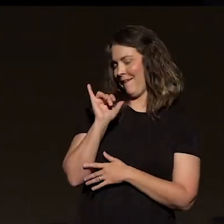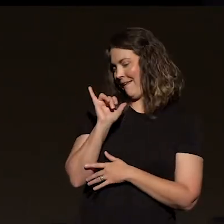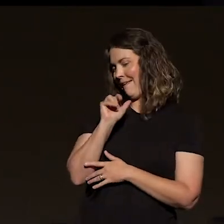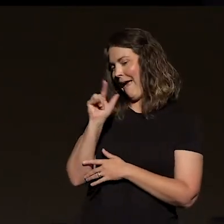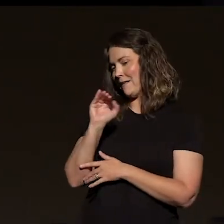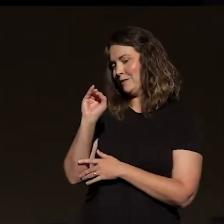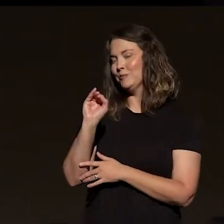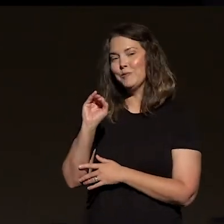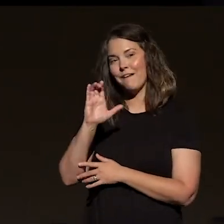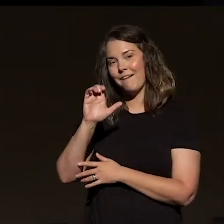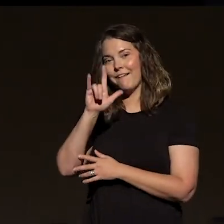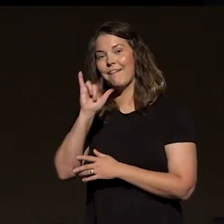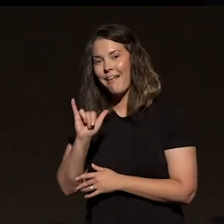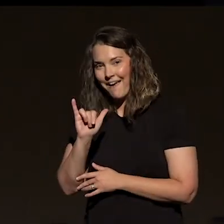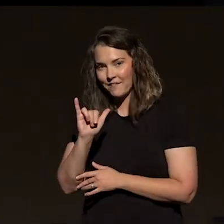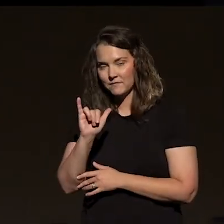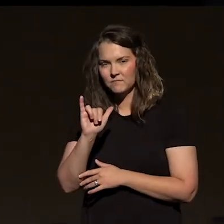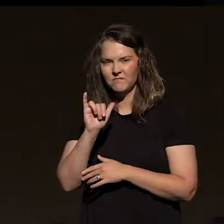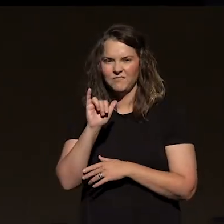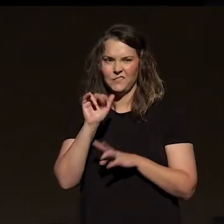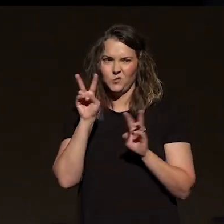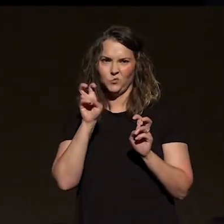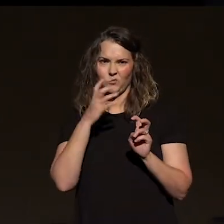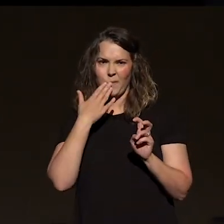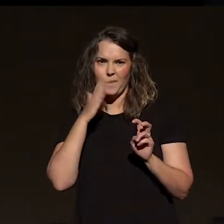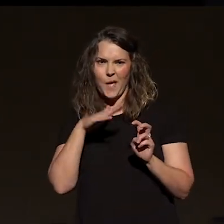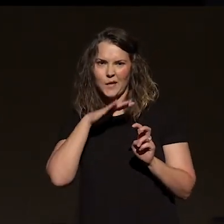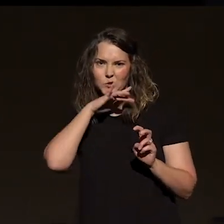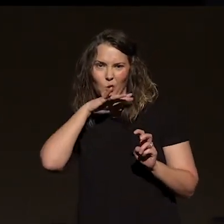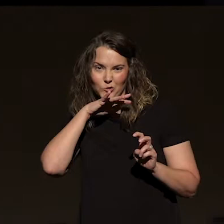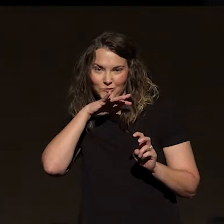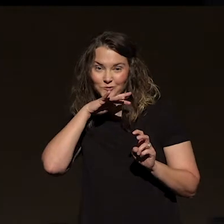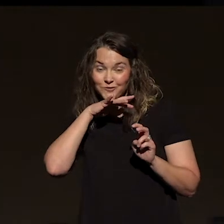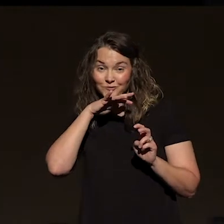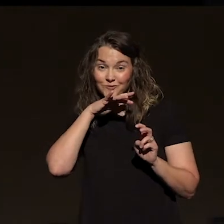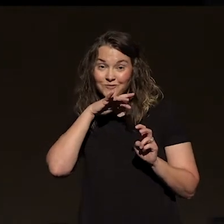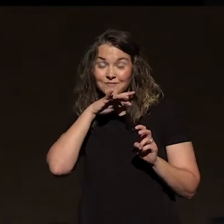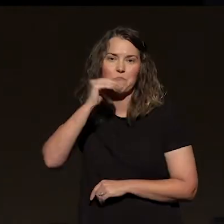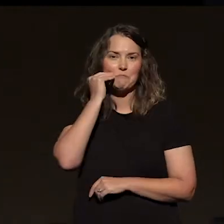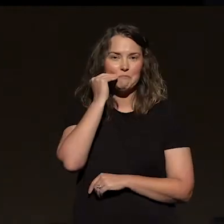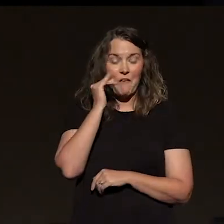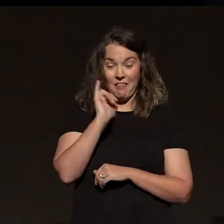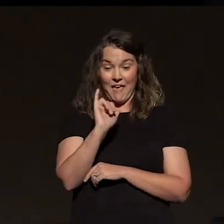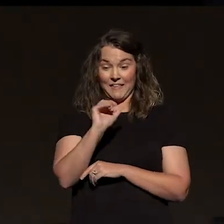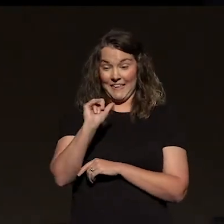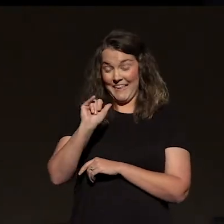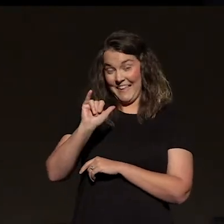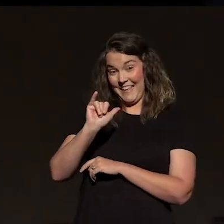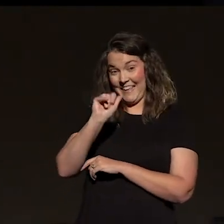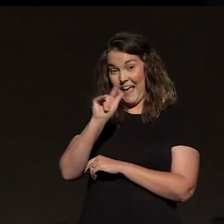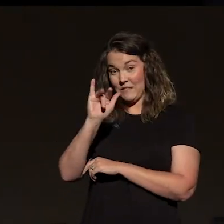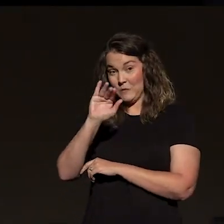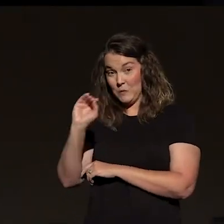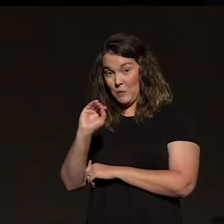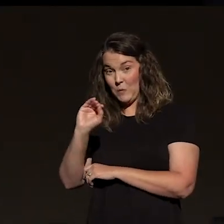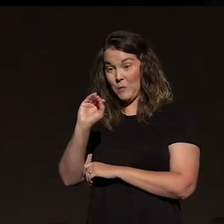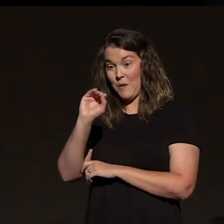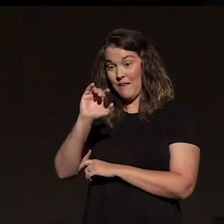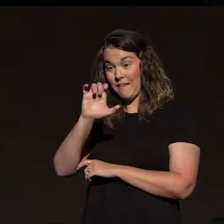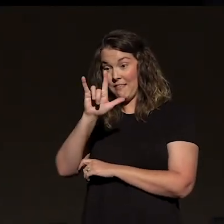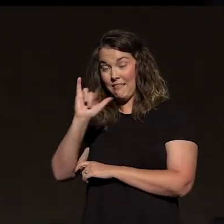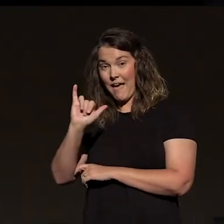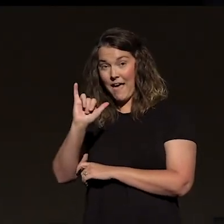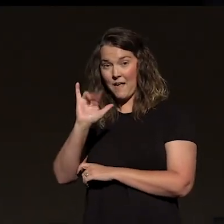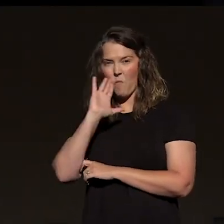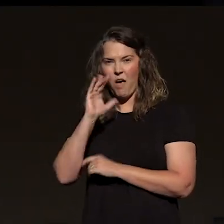Clay. Yazoo Clay is called bad dirt, right? It's bad dirt because Yazoo Clay is actually an expansive clay. It